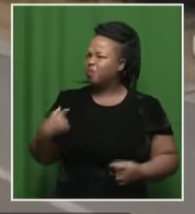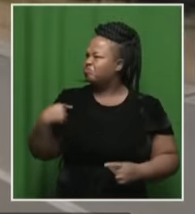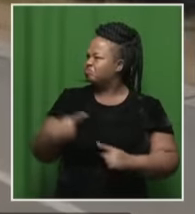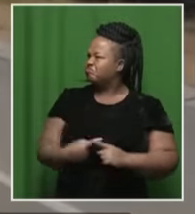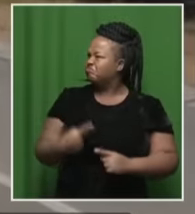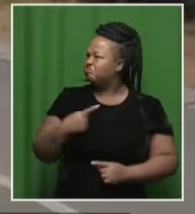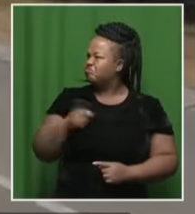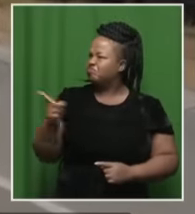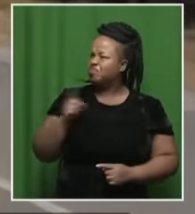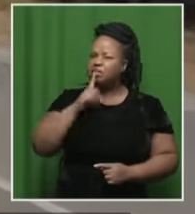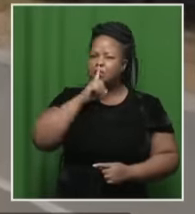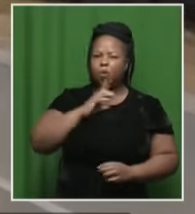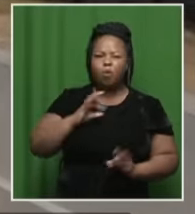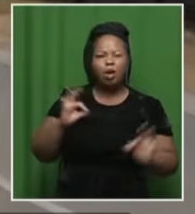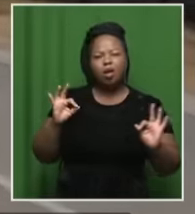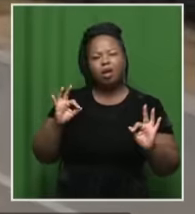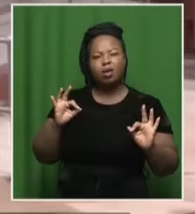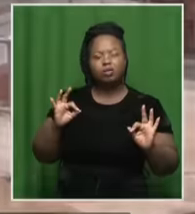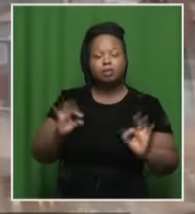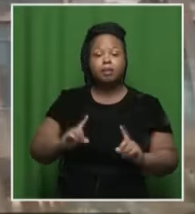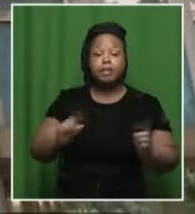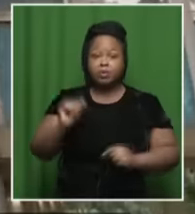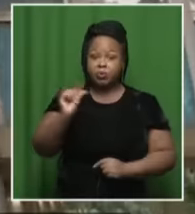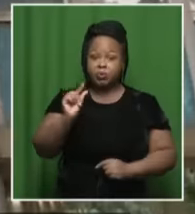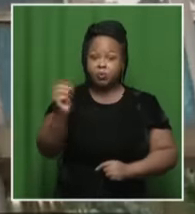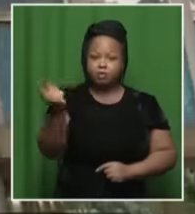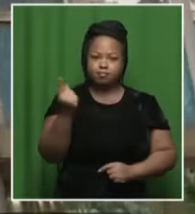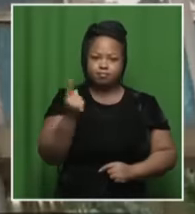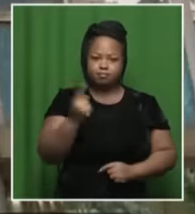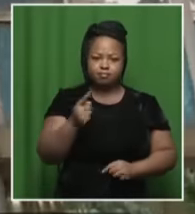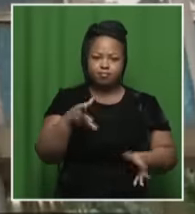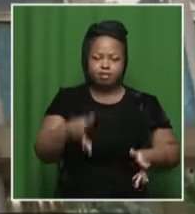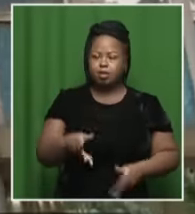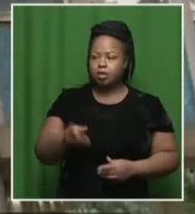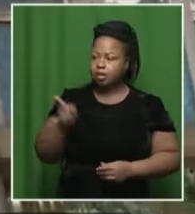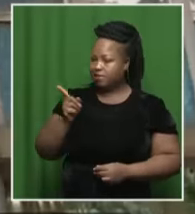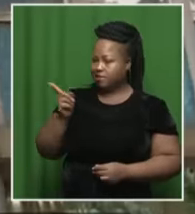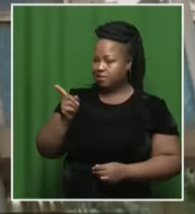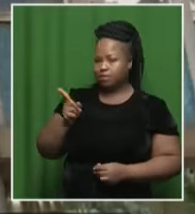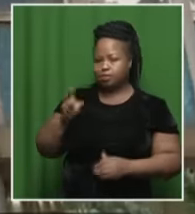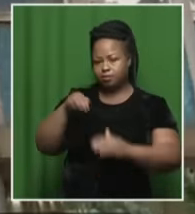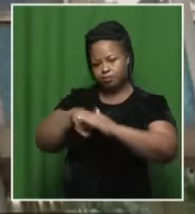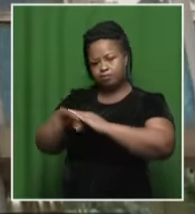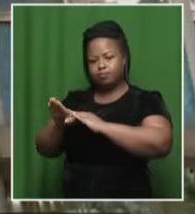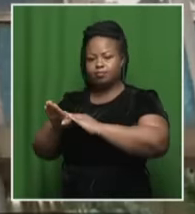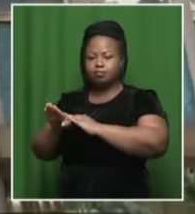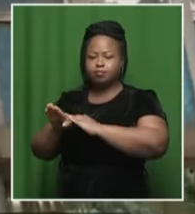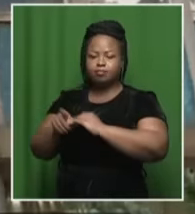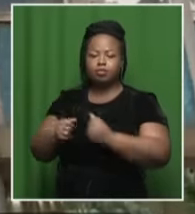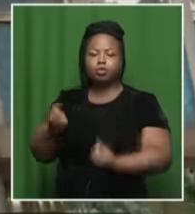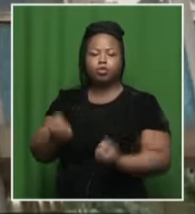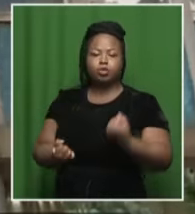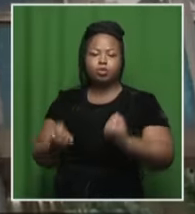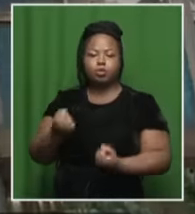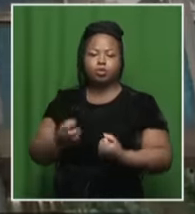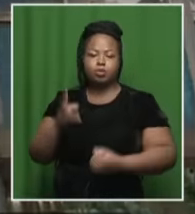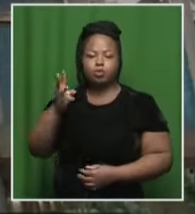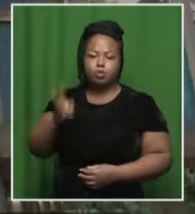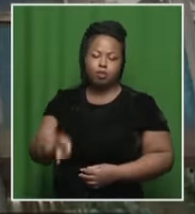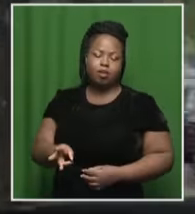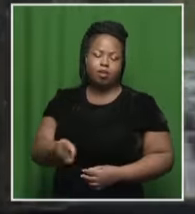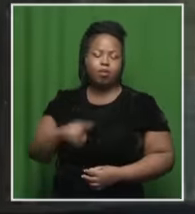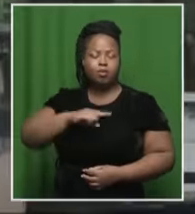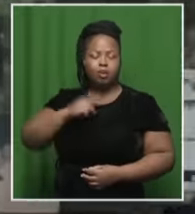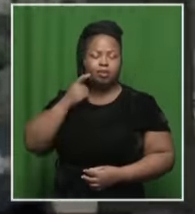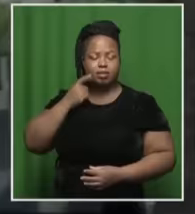Ideally, as I stated earlier, she should be arriving through this public entrance behind me to go into the court to be processed so that this